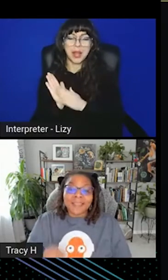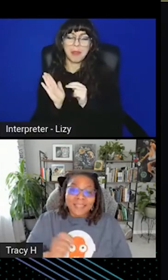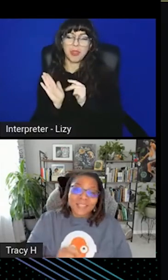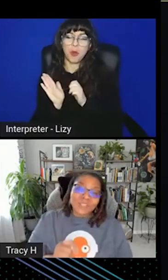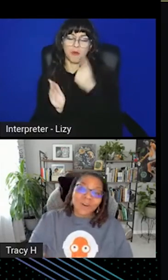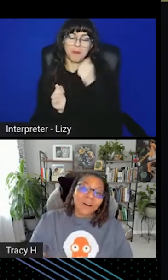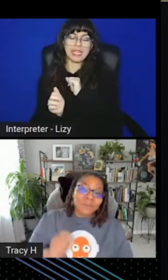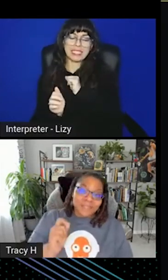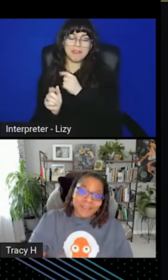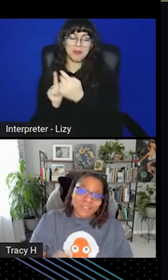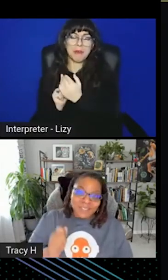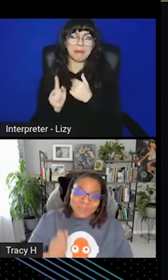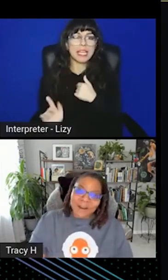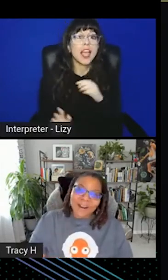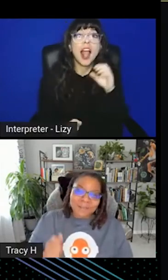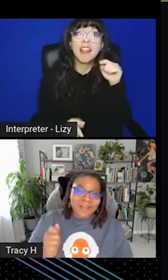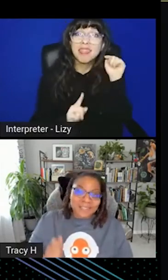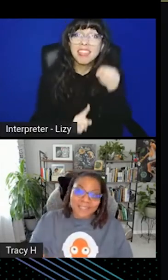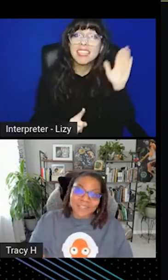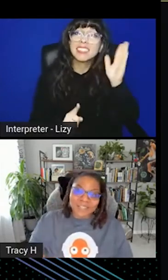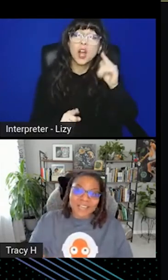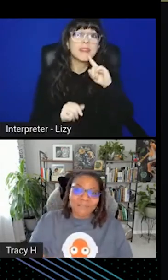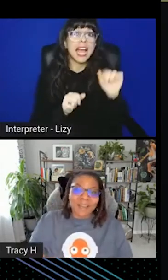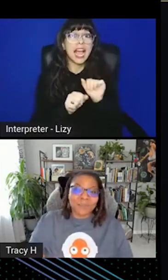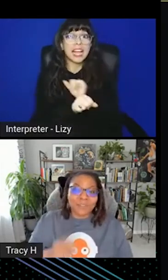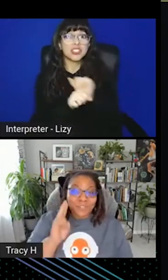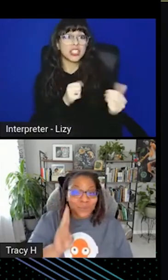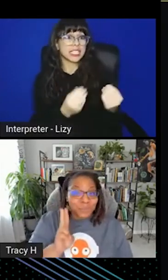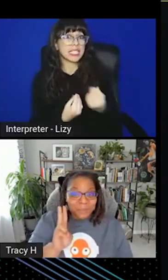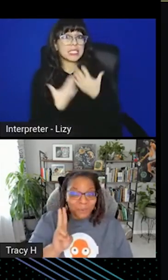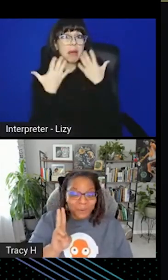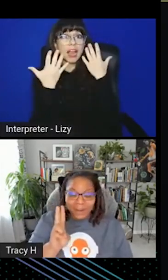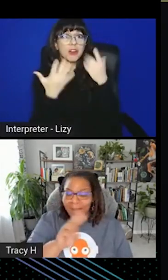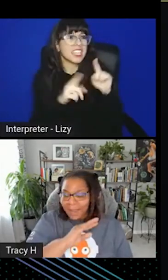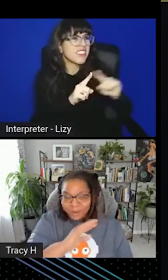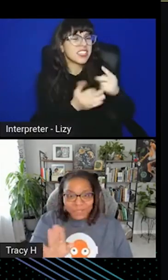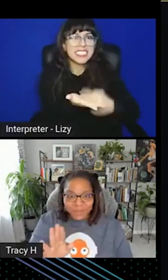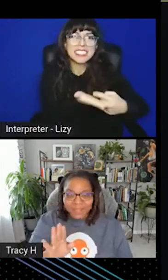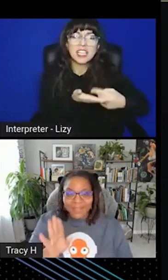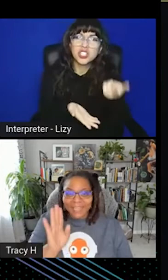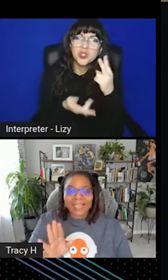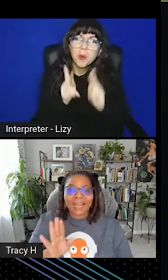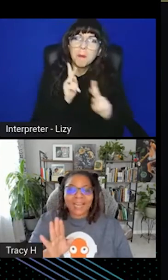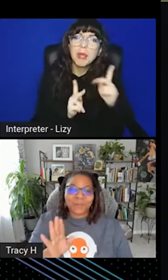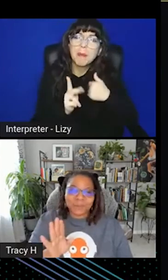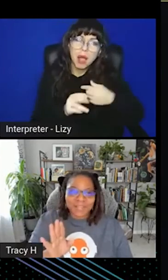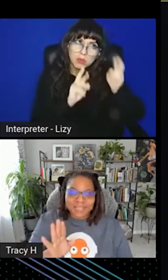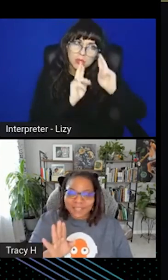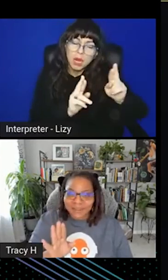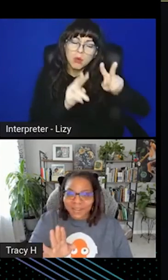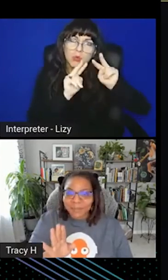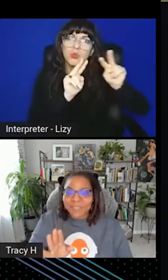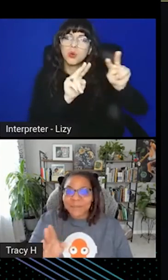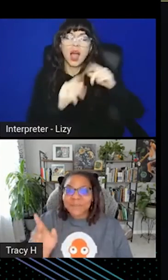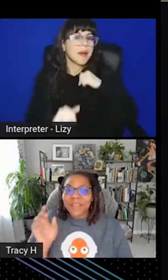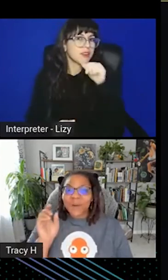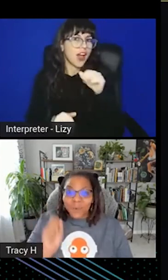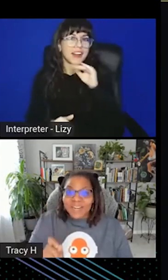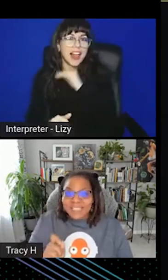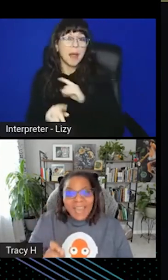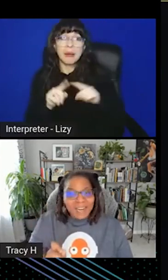This talk was actually inspired by discussions I've had with two people I respect a lot. I will not say their names.